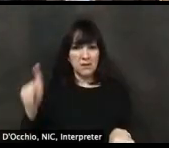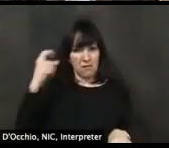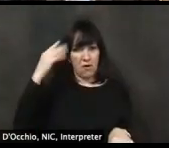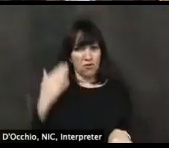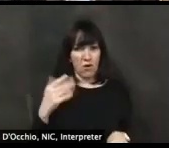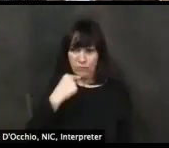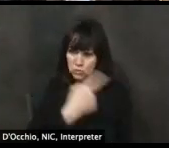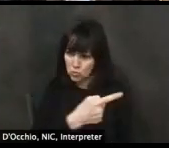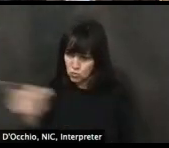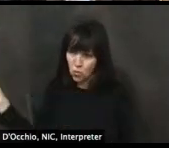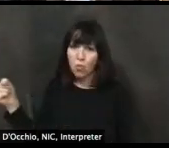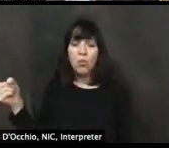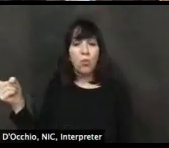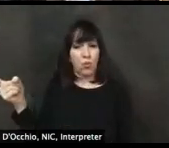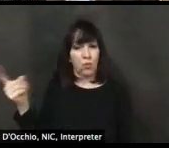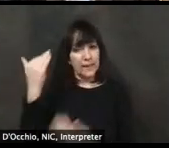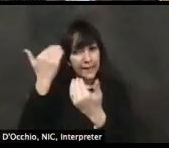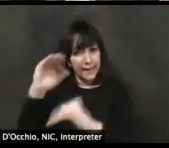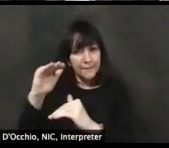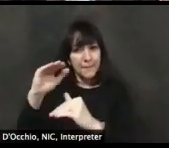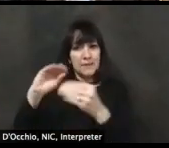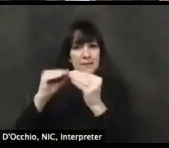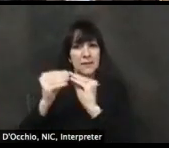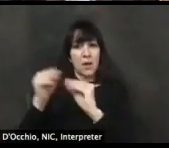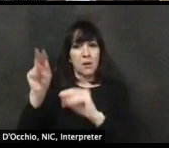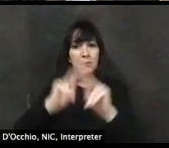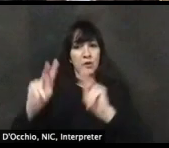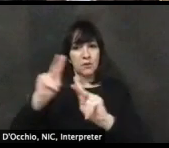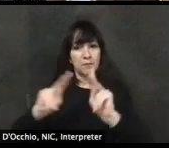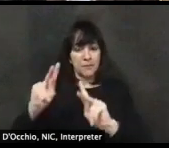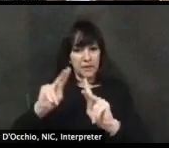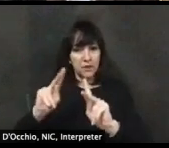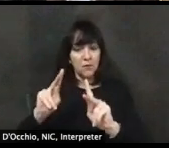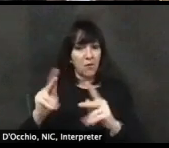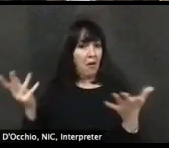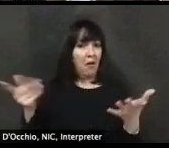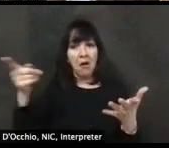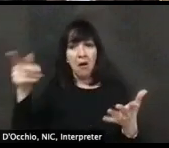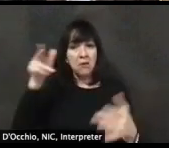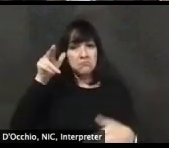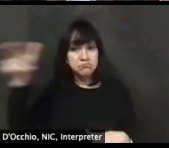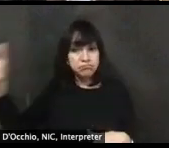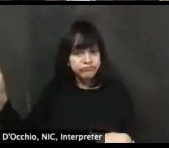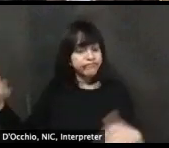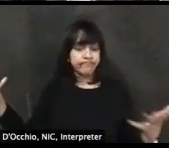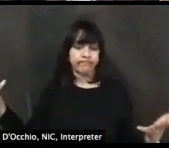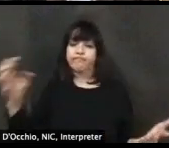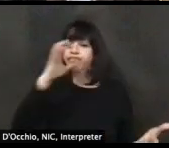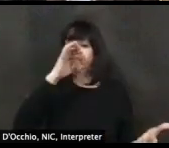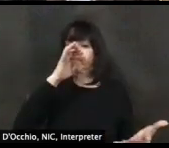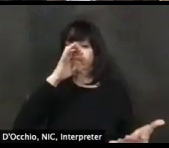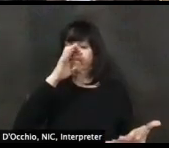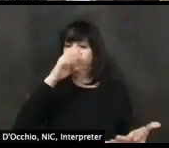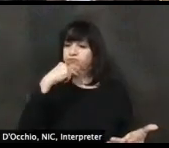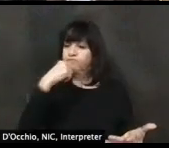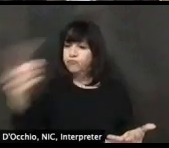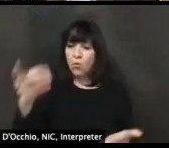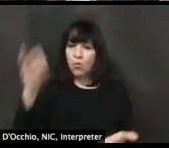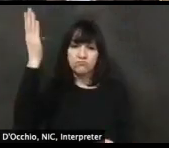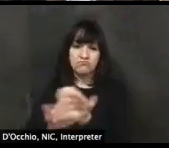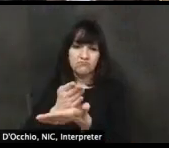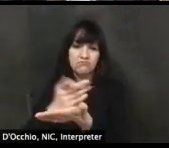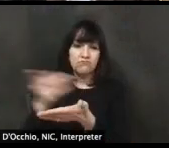And I, I guess the, the point I'm trying to make is how successful we are as we kind of slowly reopen